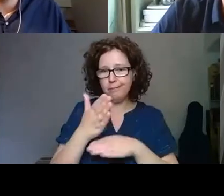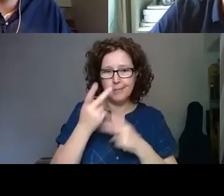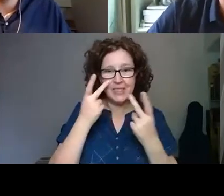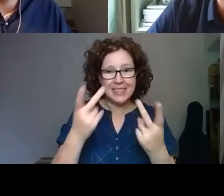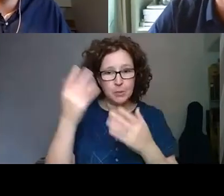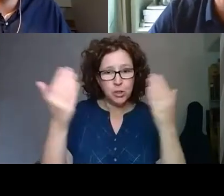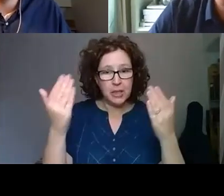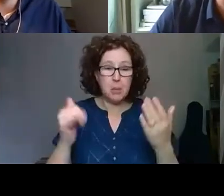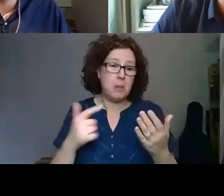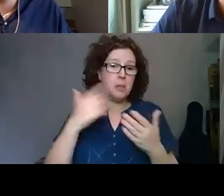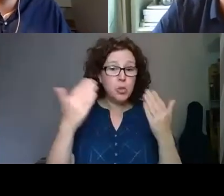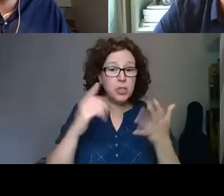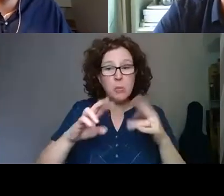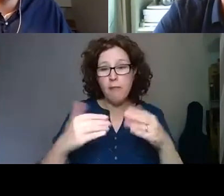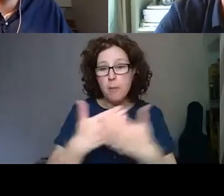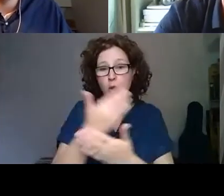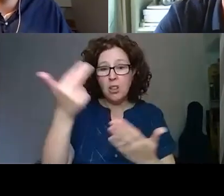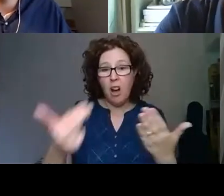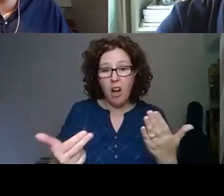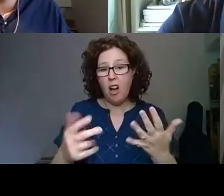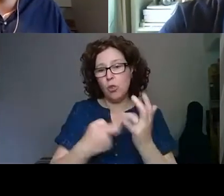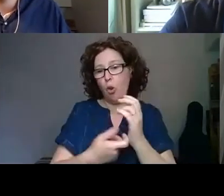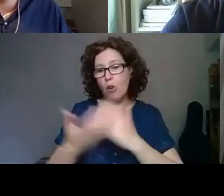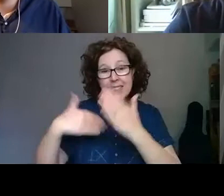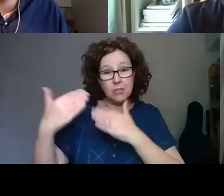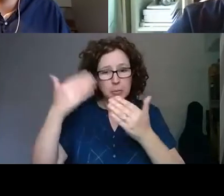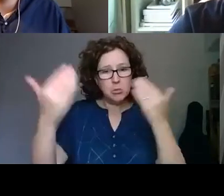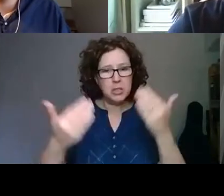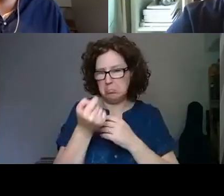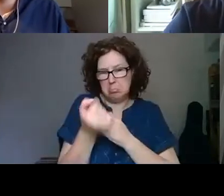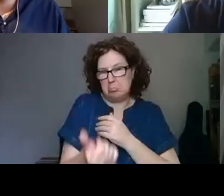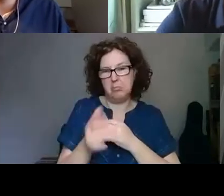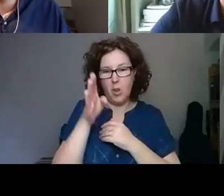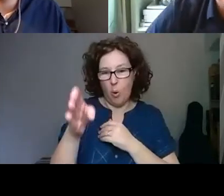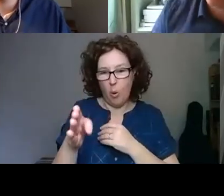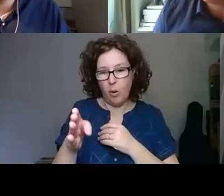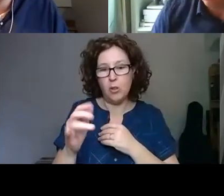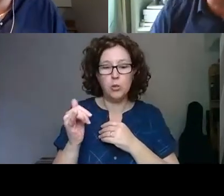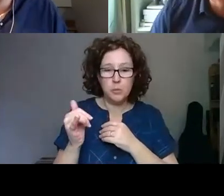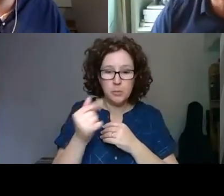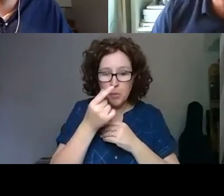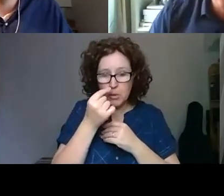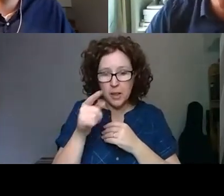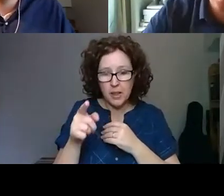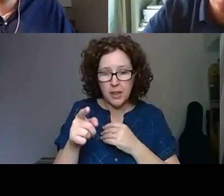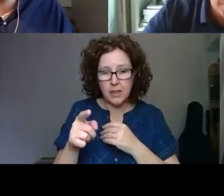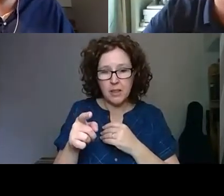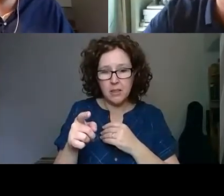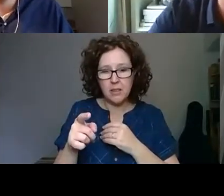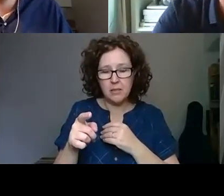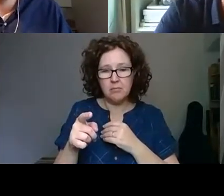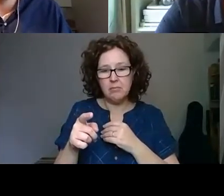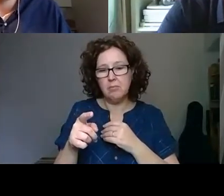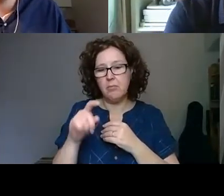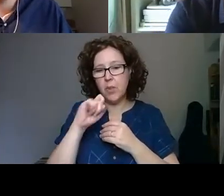Museum of Modern Art or History Museum, so they might compare their experience of visiting